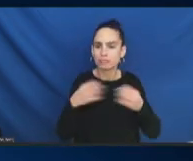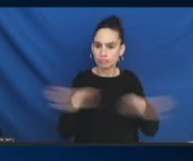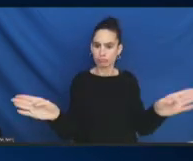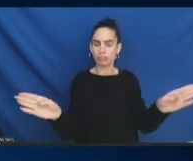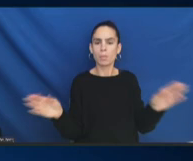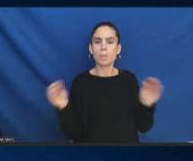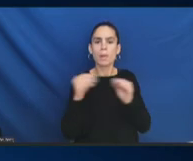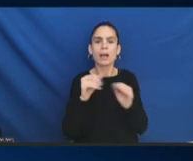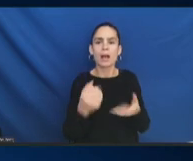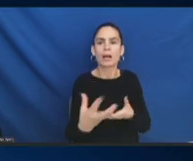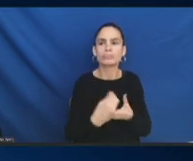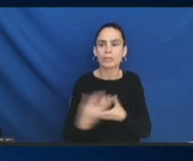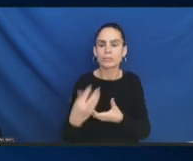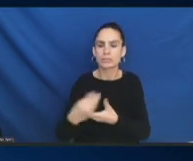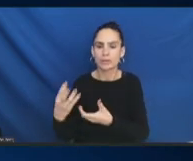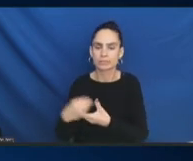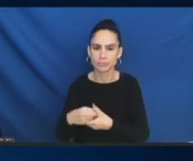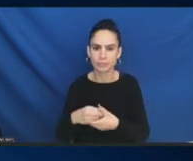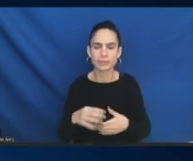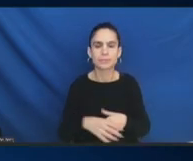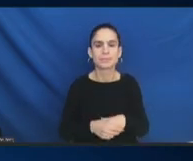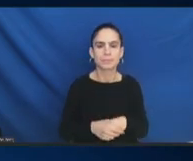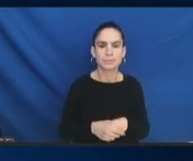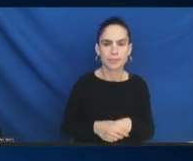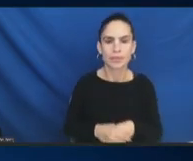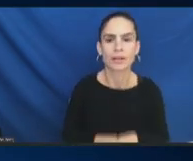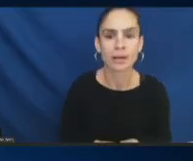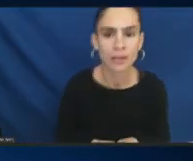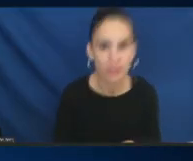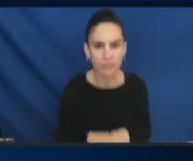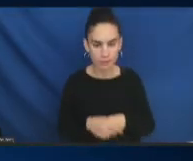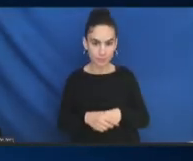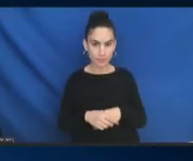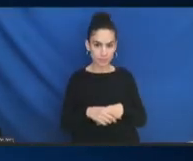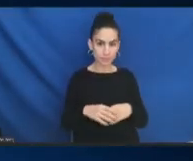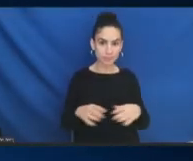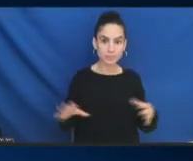so why don't we do belonging, inclusion, and hate?